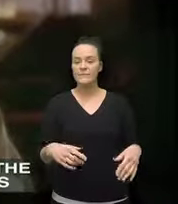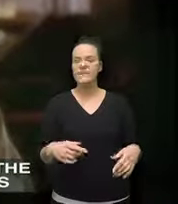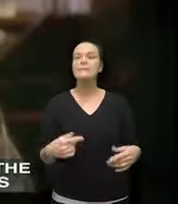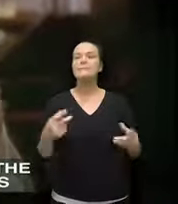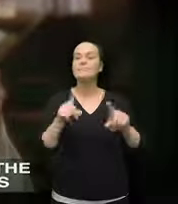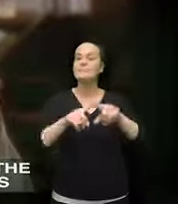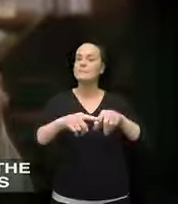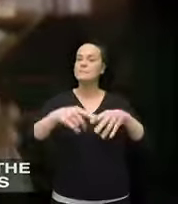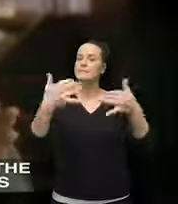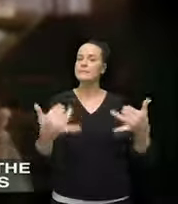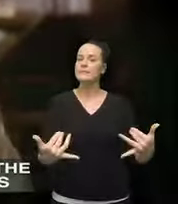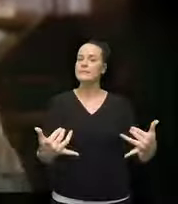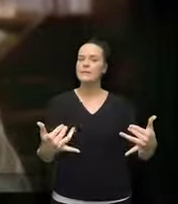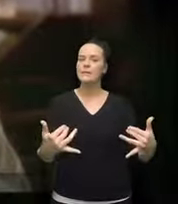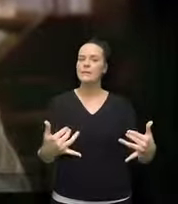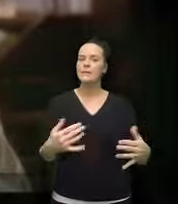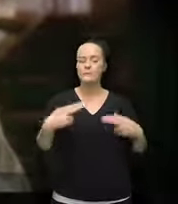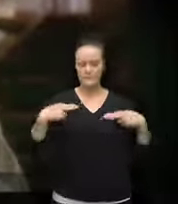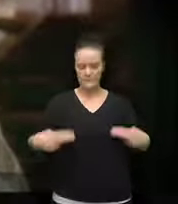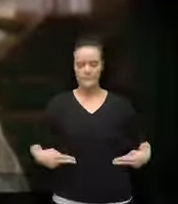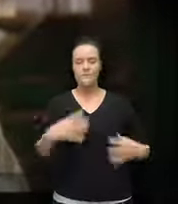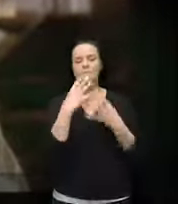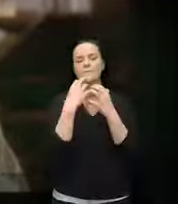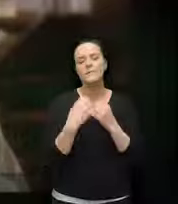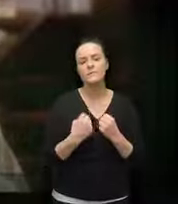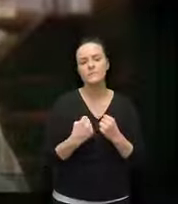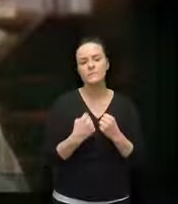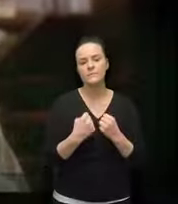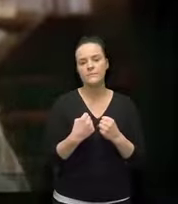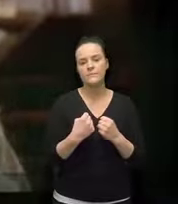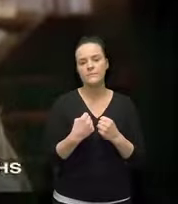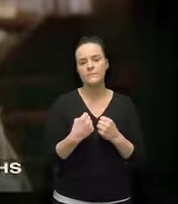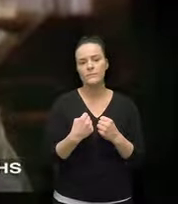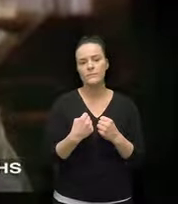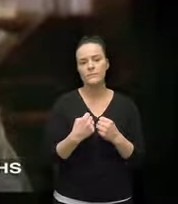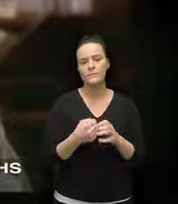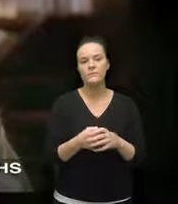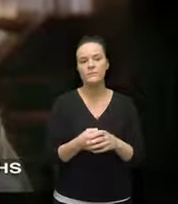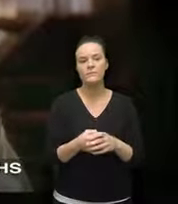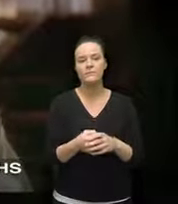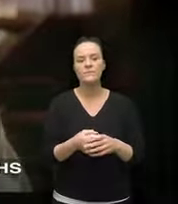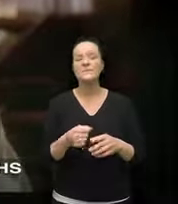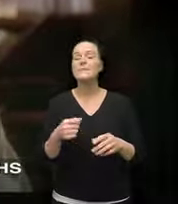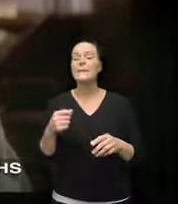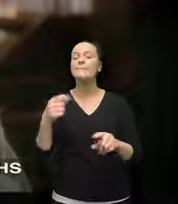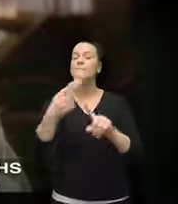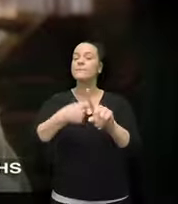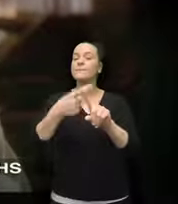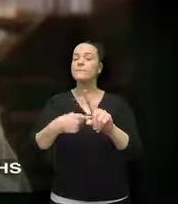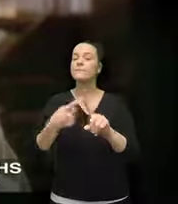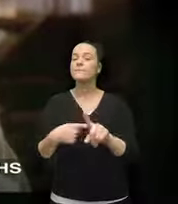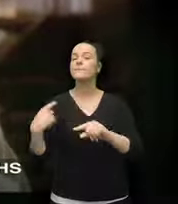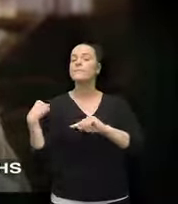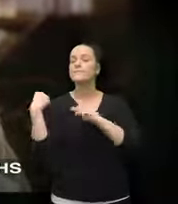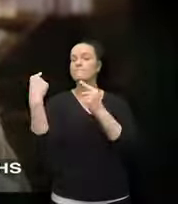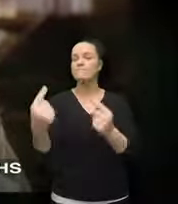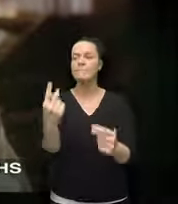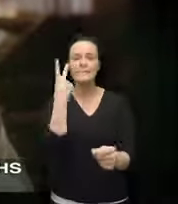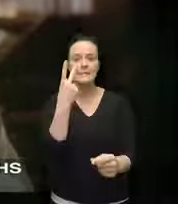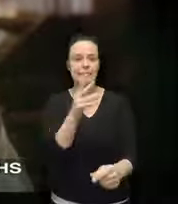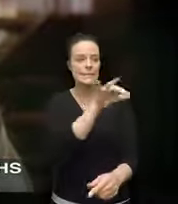depends on the incalculable fluctuations of human passions we'll know in several months whether it is yes